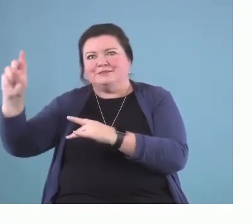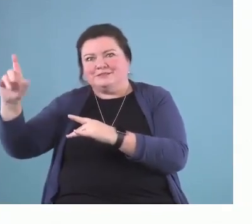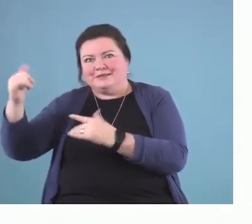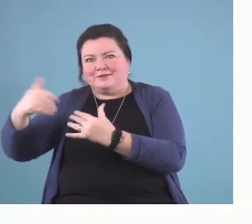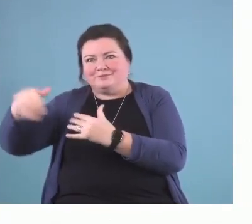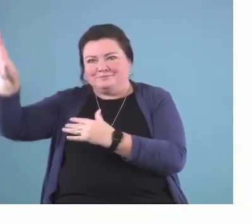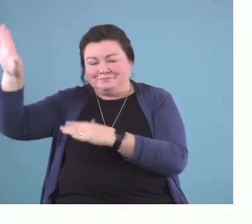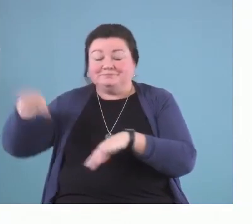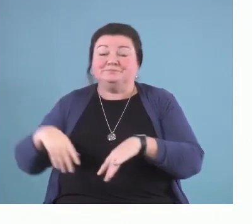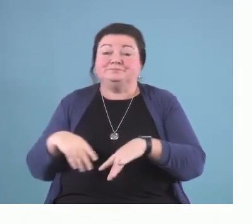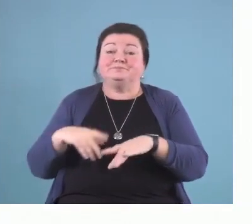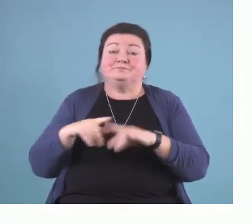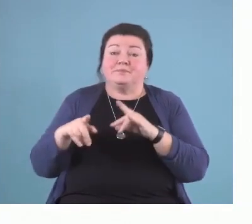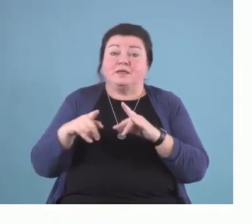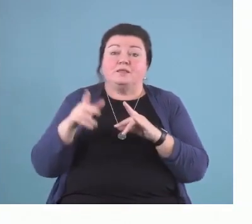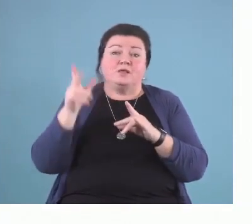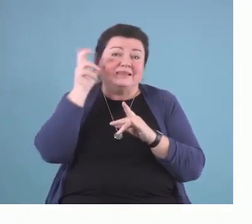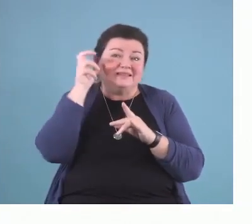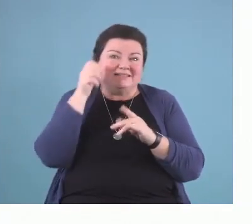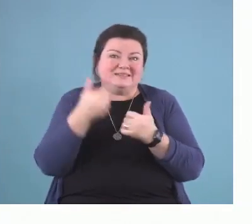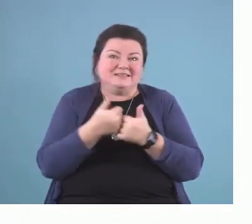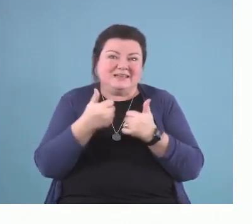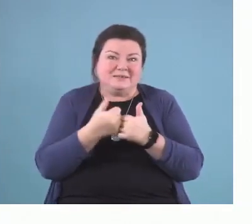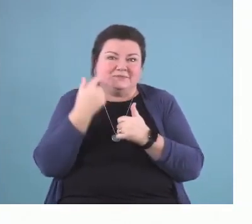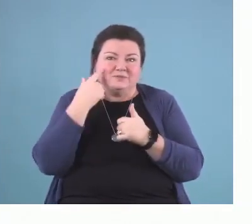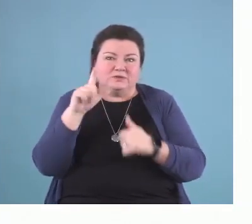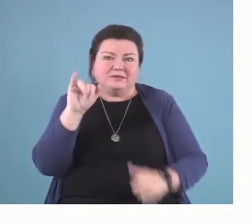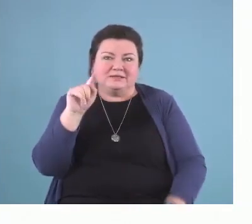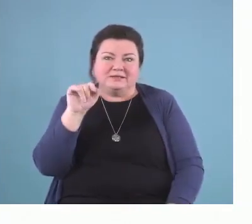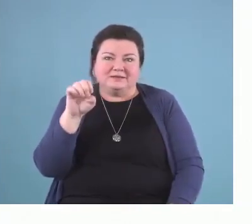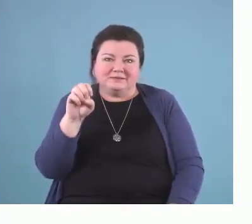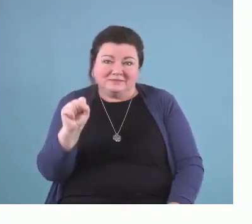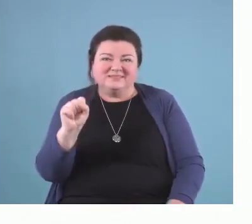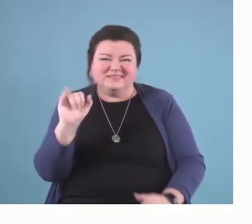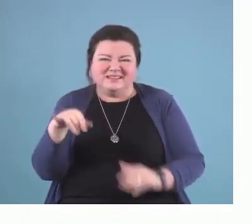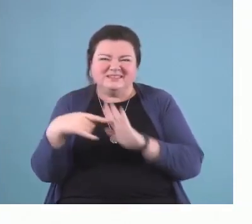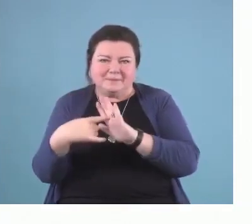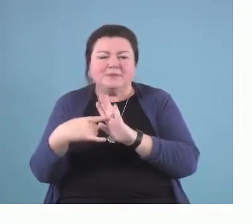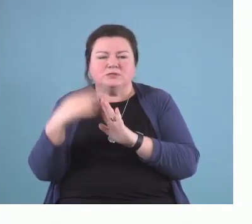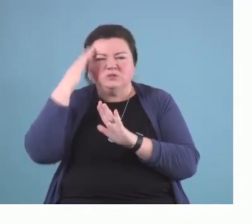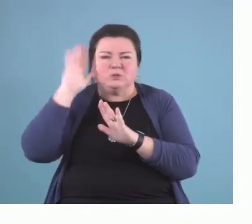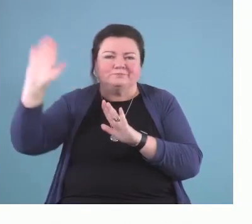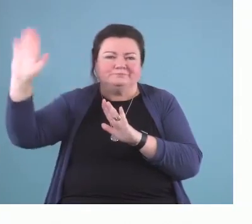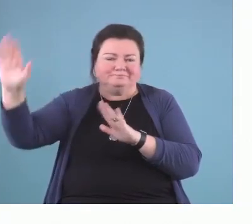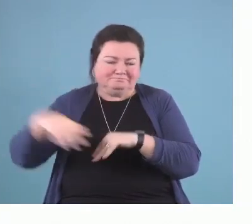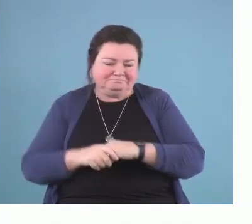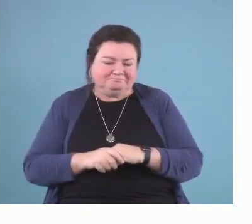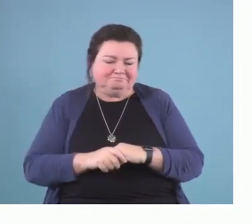anyone who's ever done the Listening Games for Littles, for example, would know of David Sindry, for example.